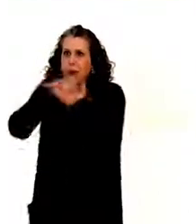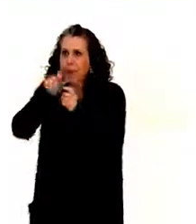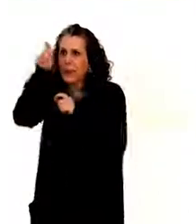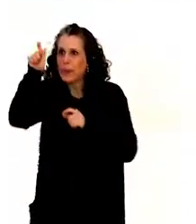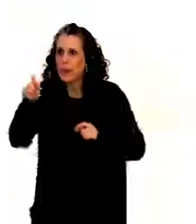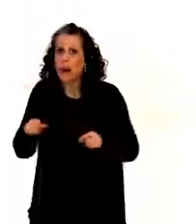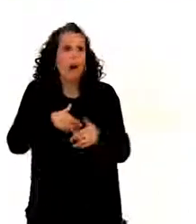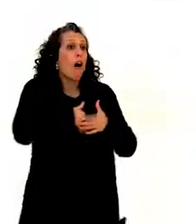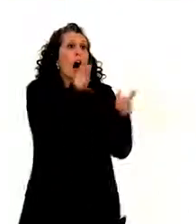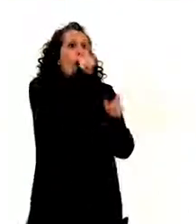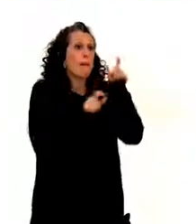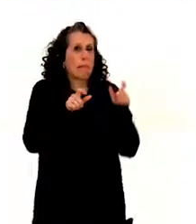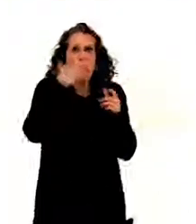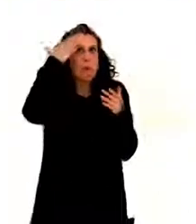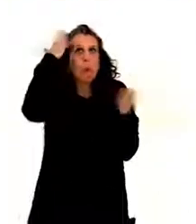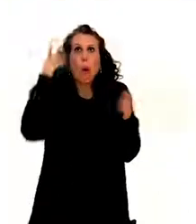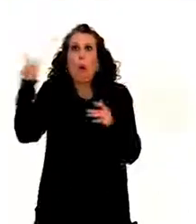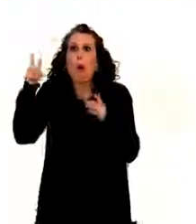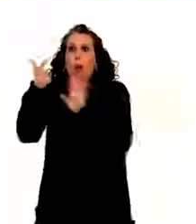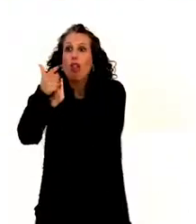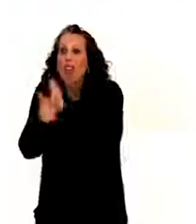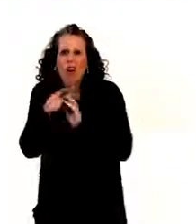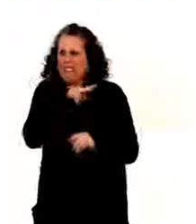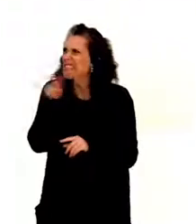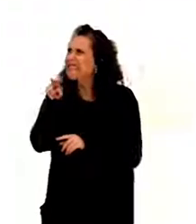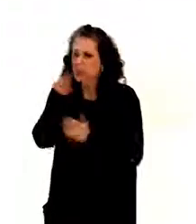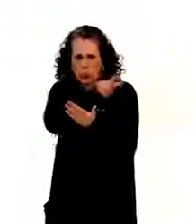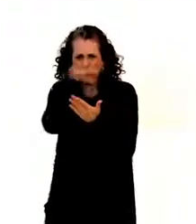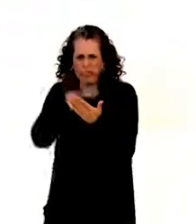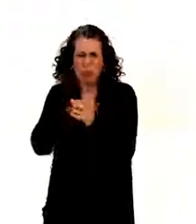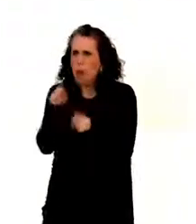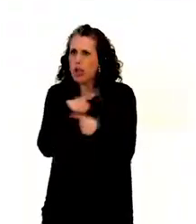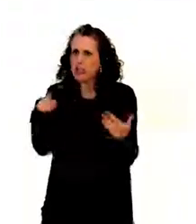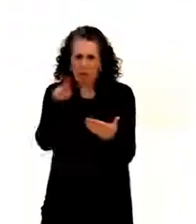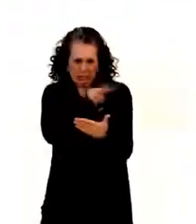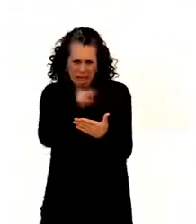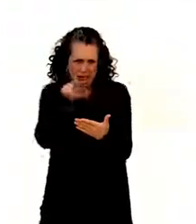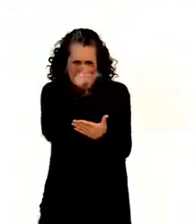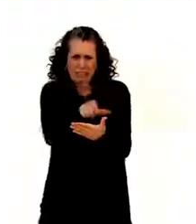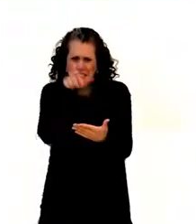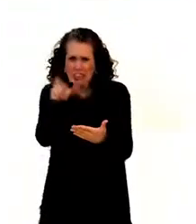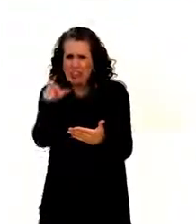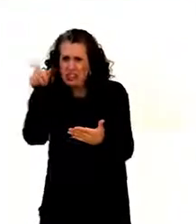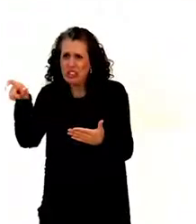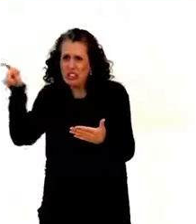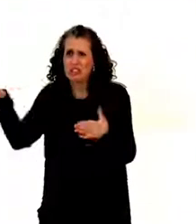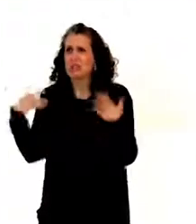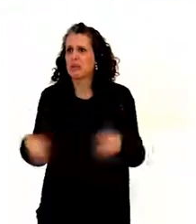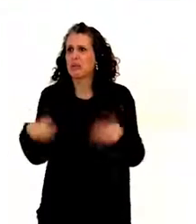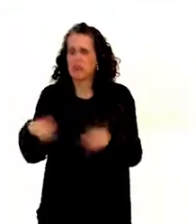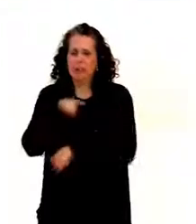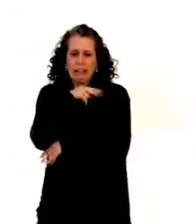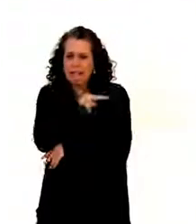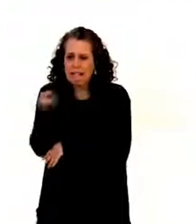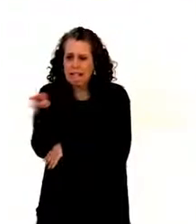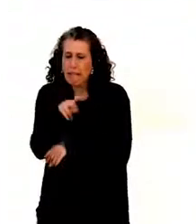laymen who doesn't know law, to follow it. So, there was a need to get